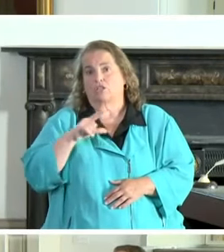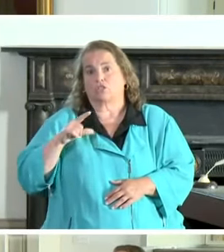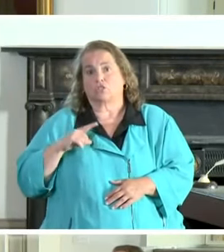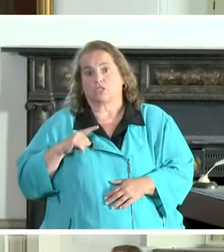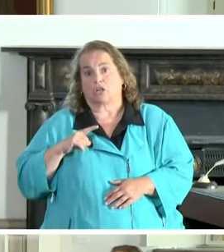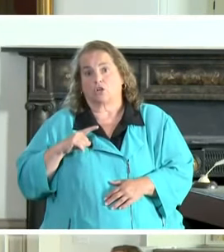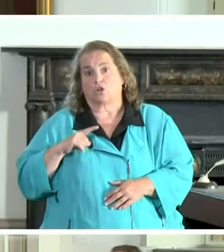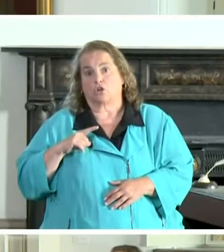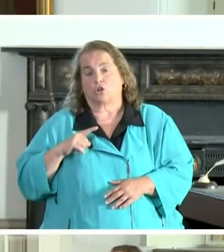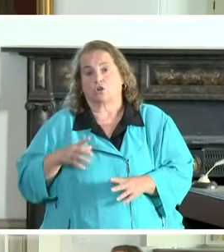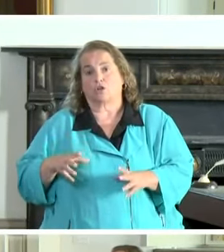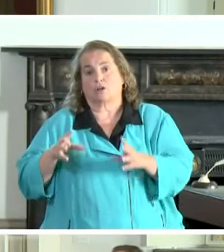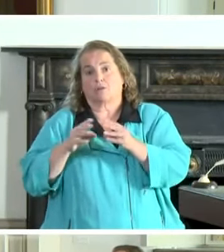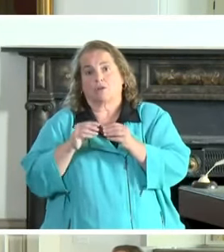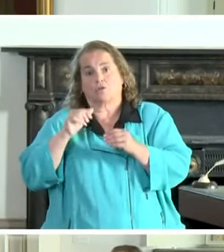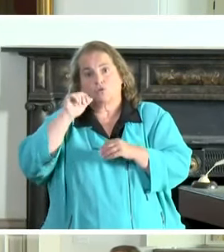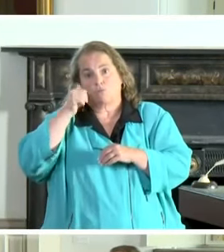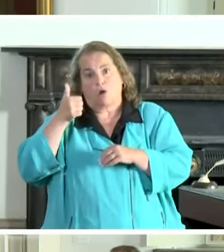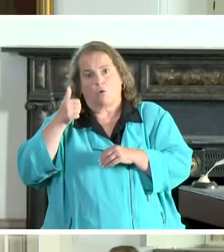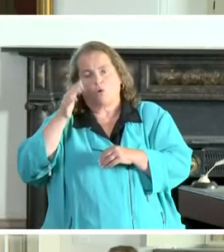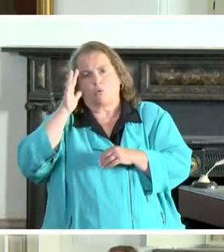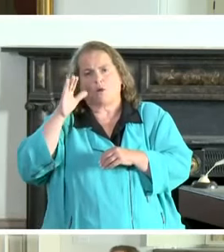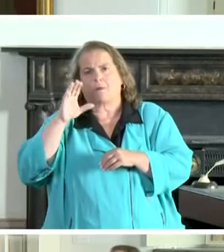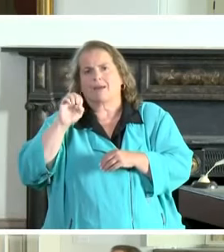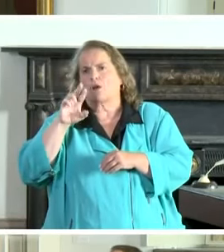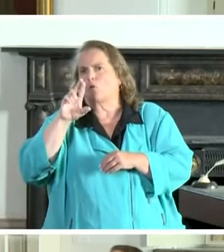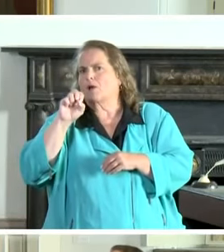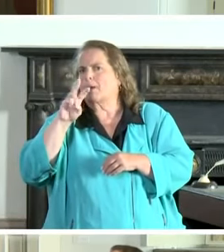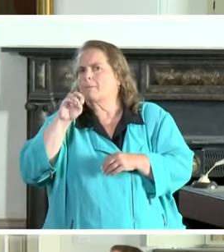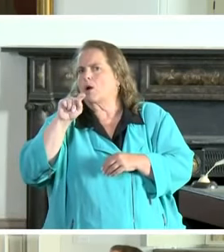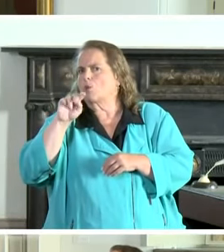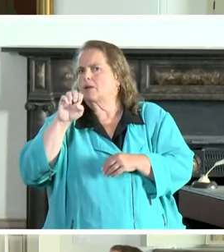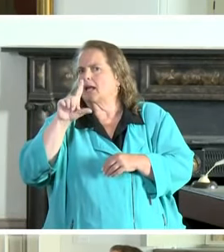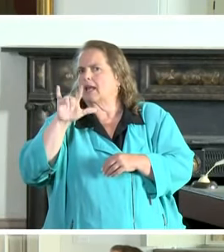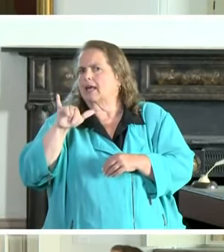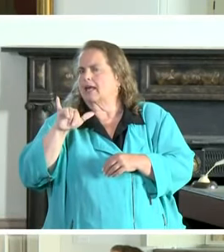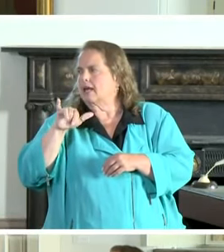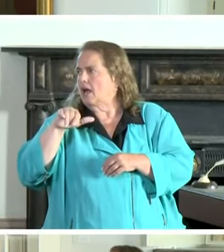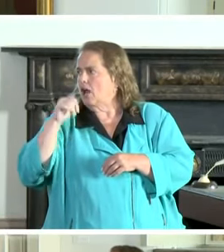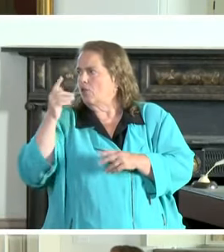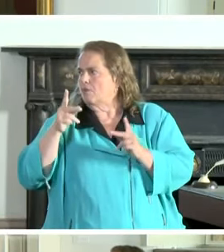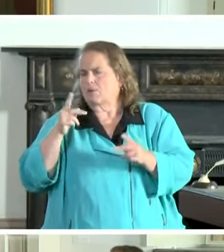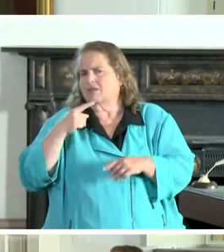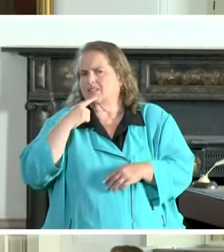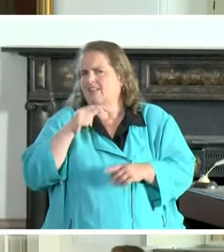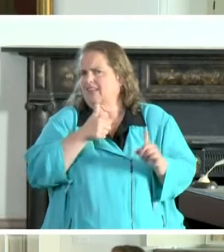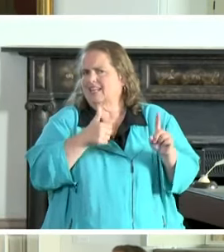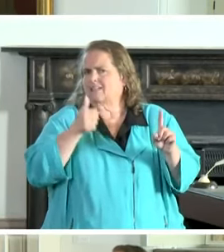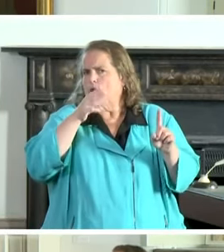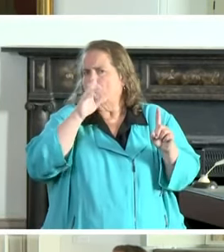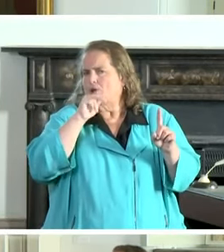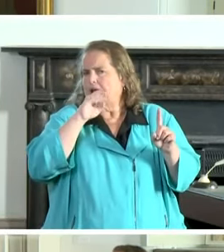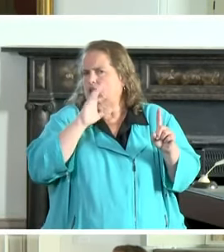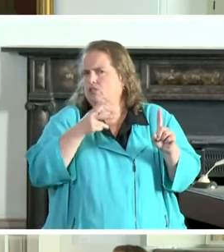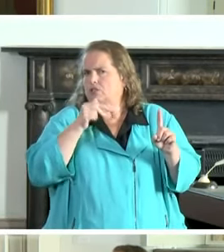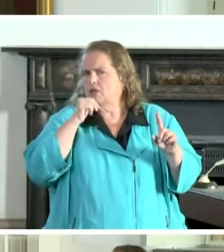will be open. He also said there wasn't someone to prosecute to the executive branch. So one of the reasons that the